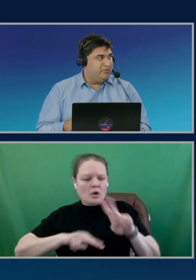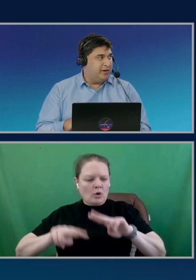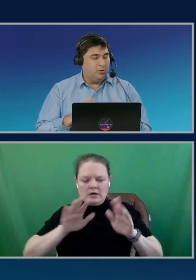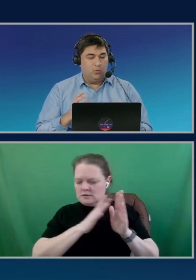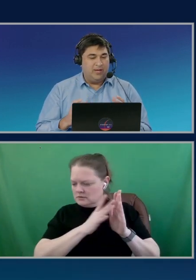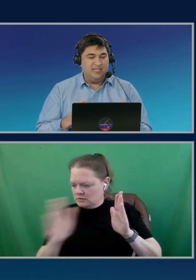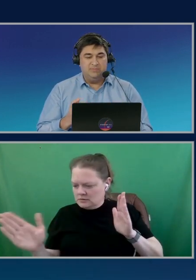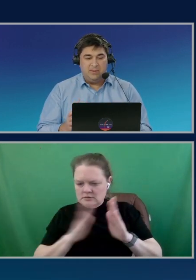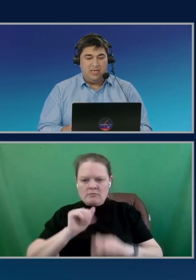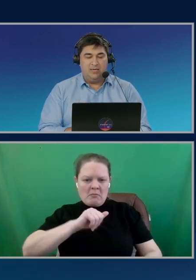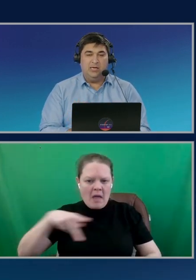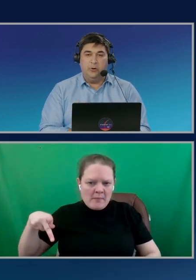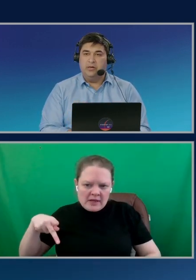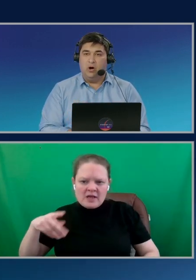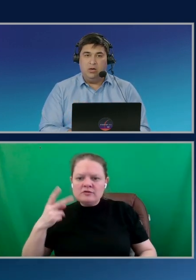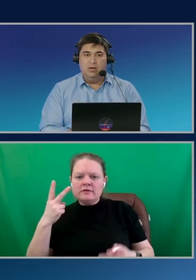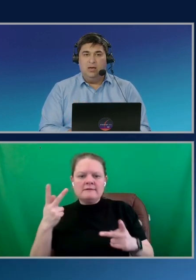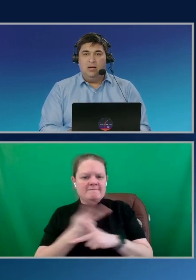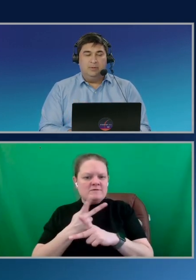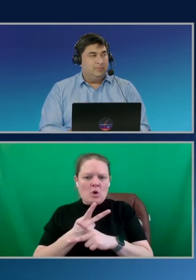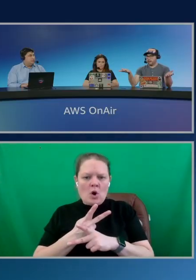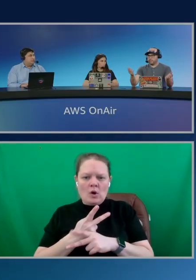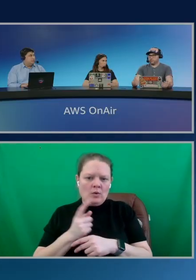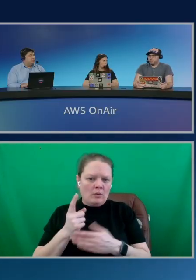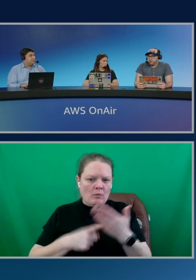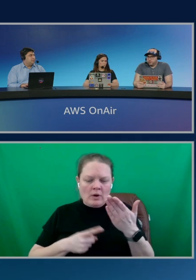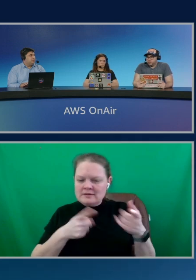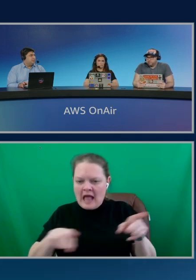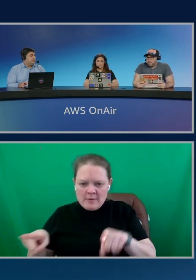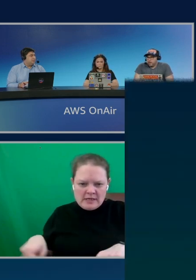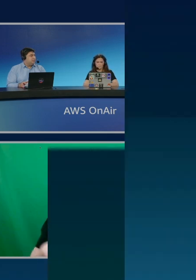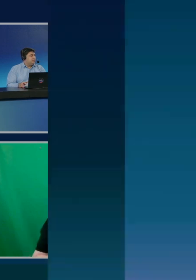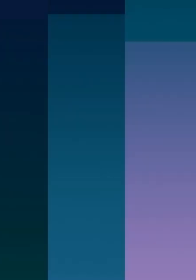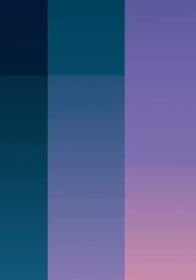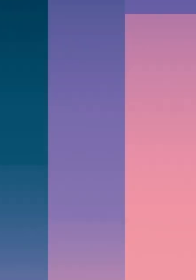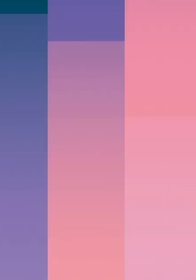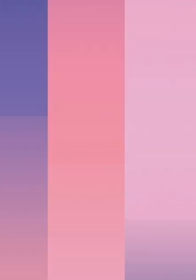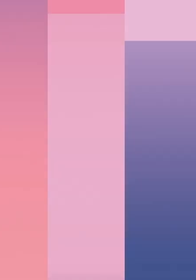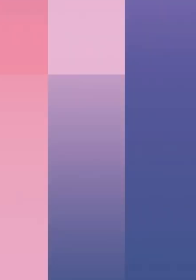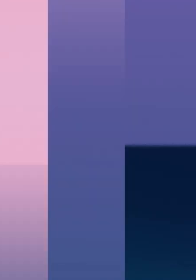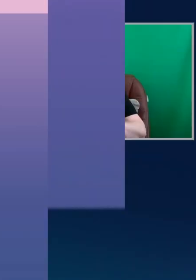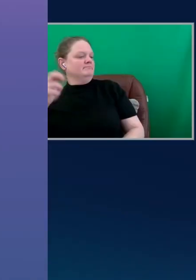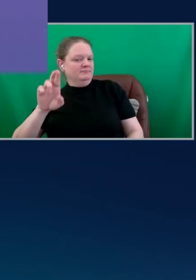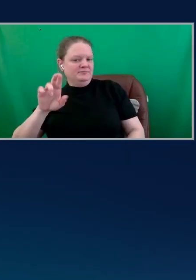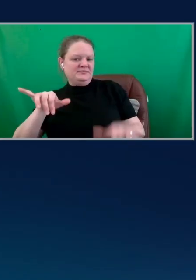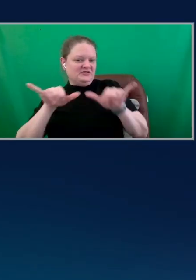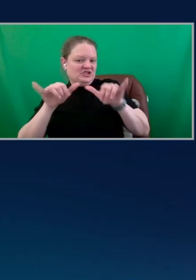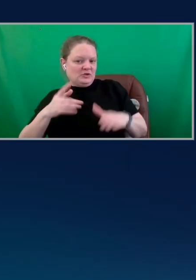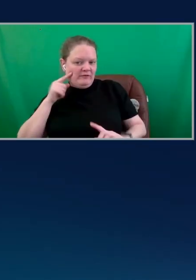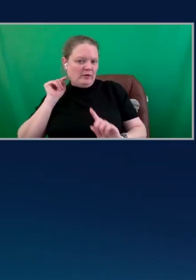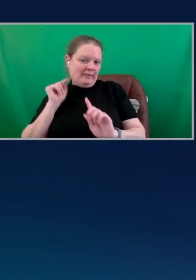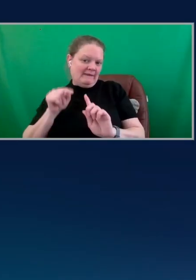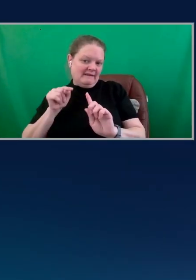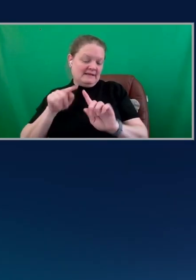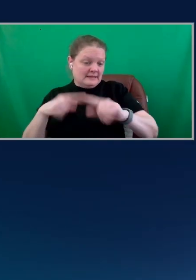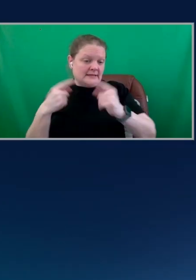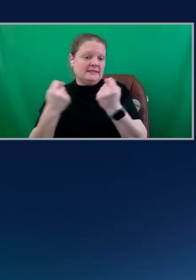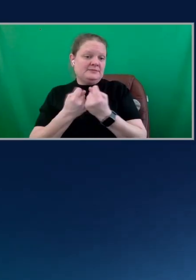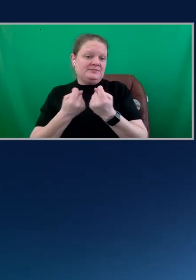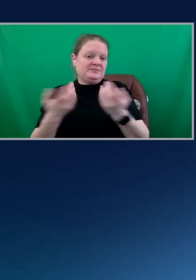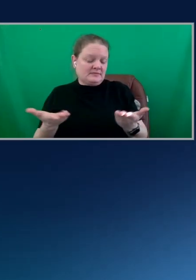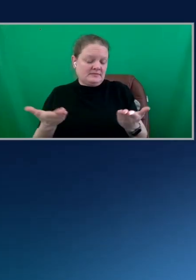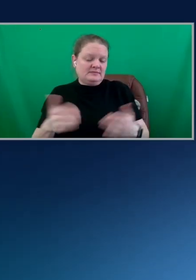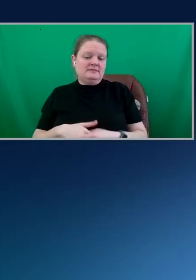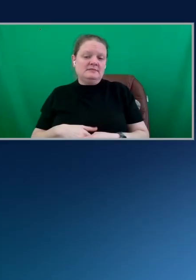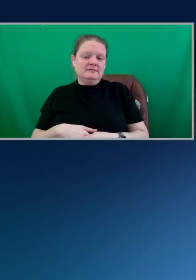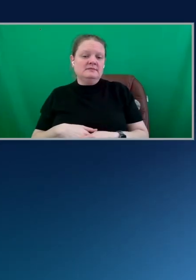state to find out what else may be really going wrong. Yeah. As a junior engineer on this team now, let's say, you know, do